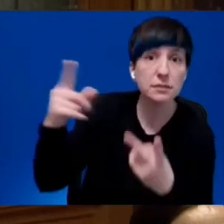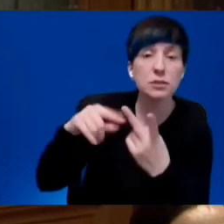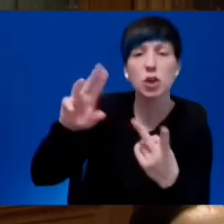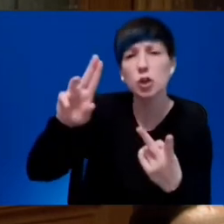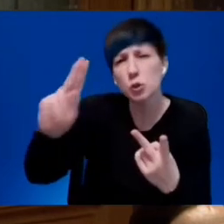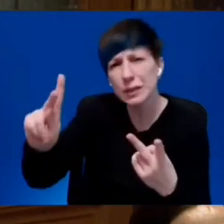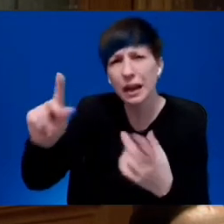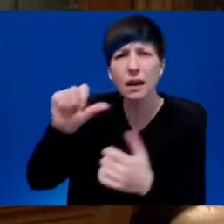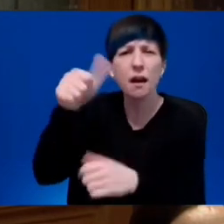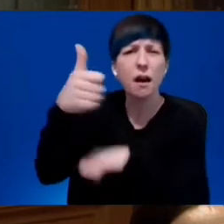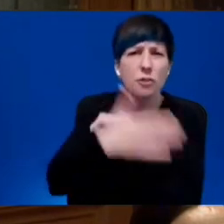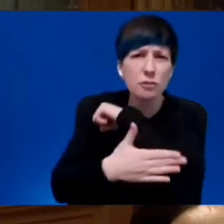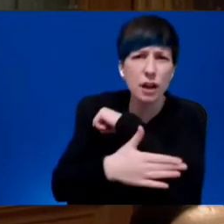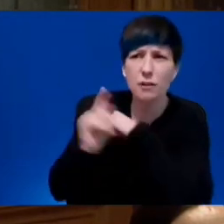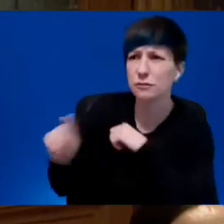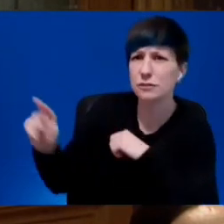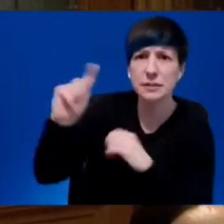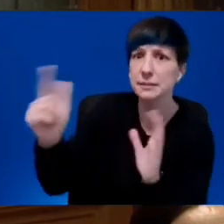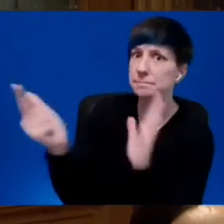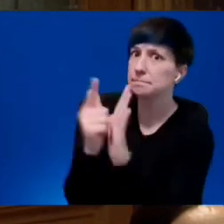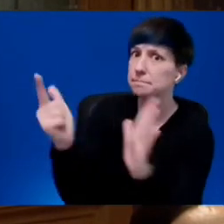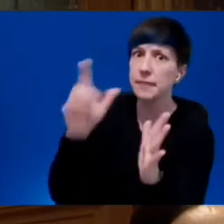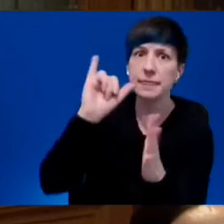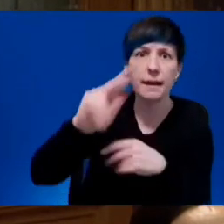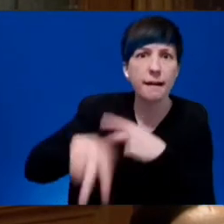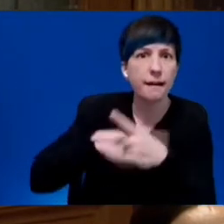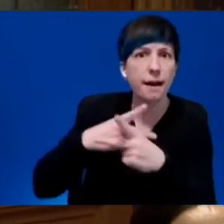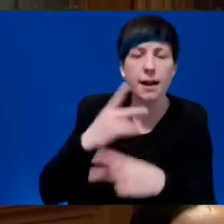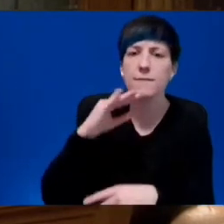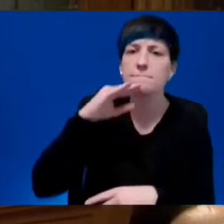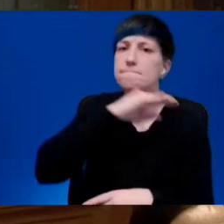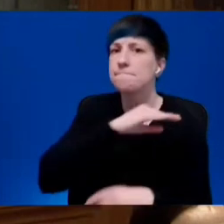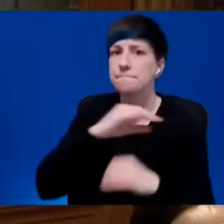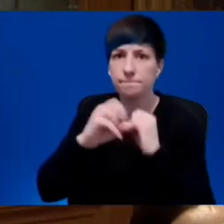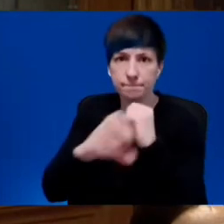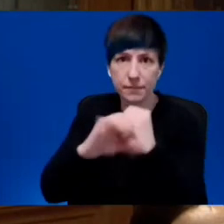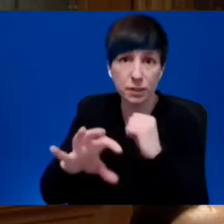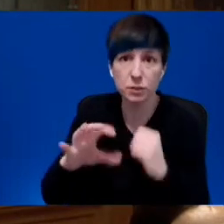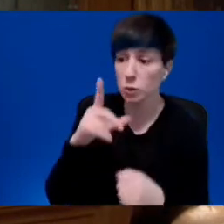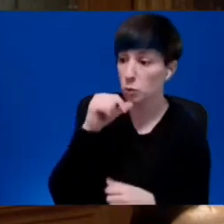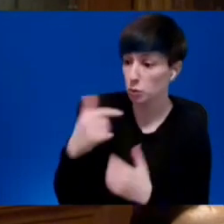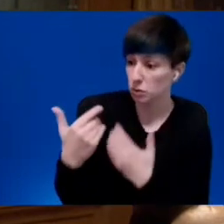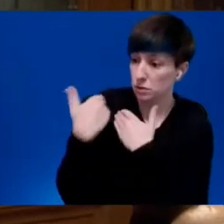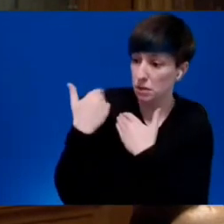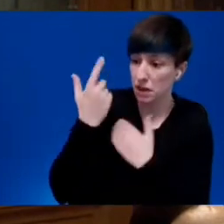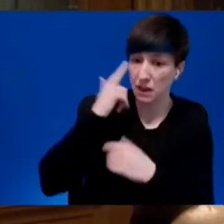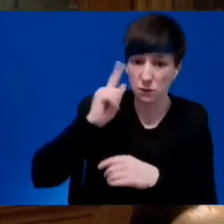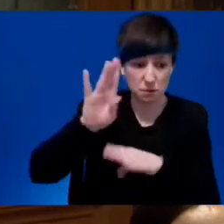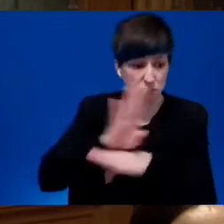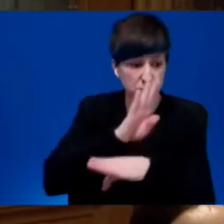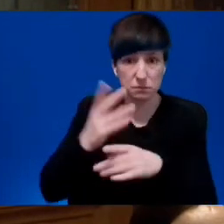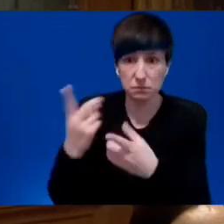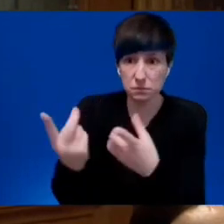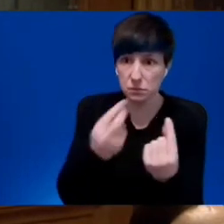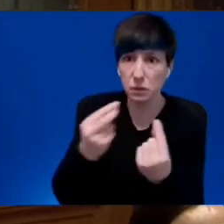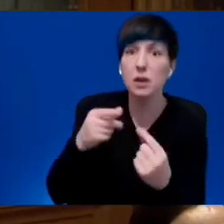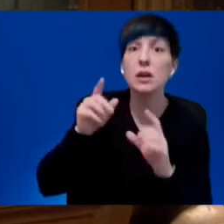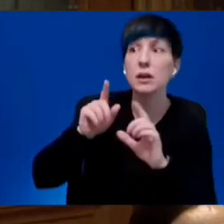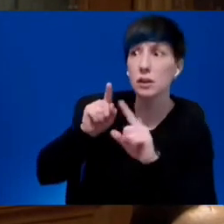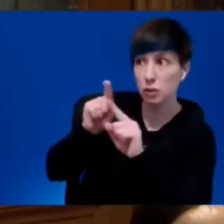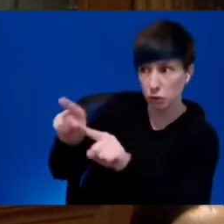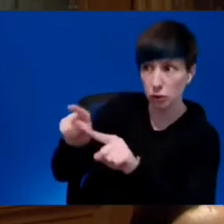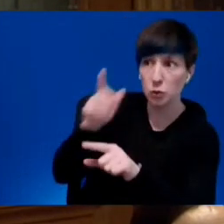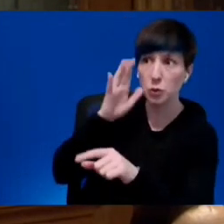Public Safety, the actual minister responsible for business practices and the Consumer Protection Act. Will he follow the lead of his federal